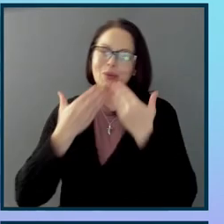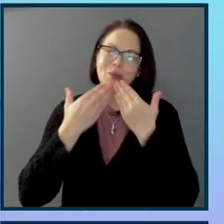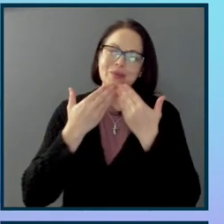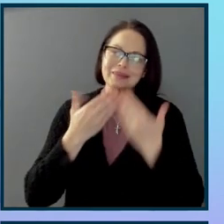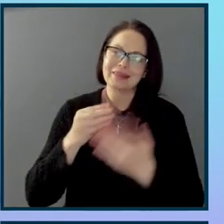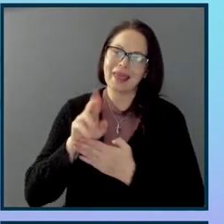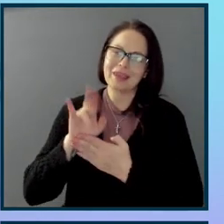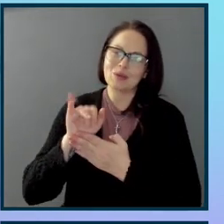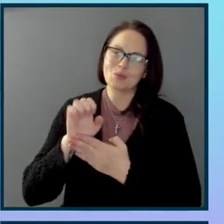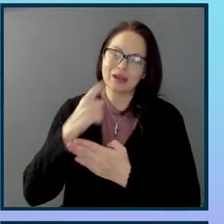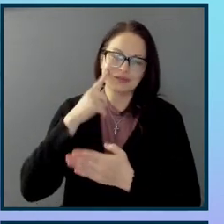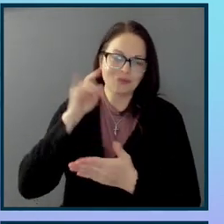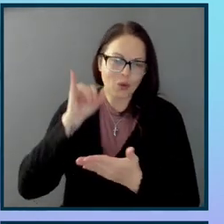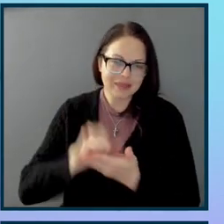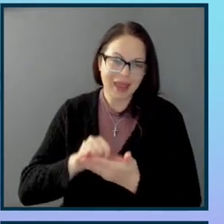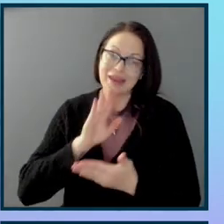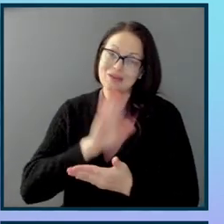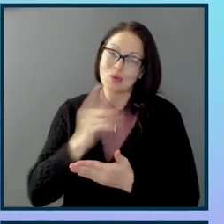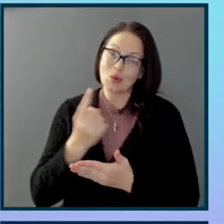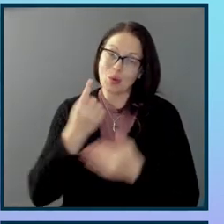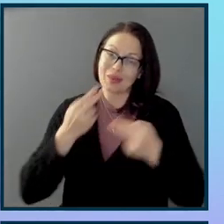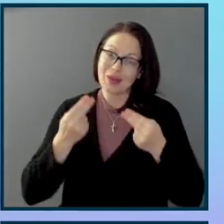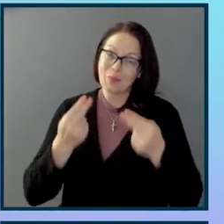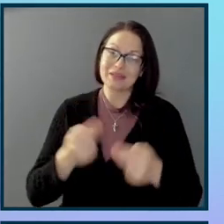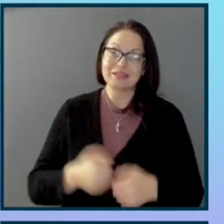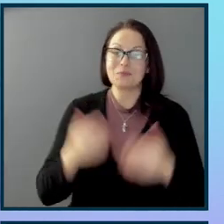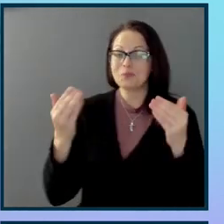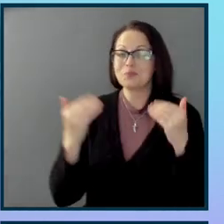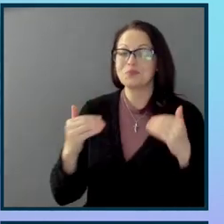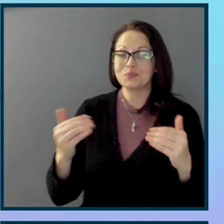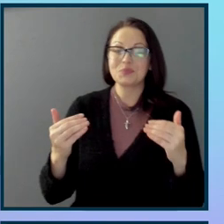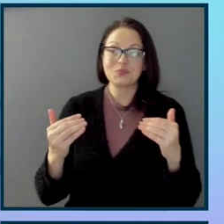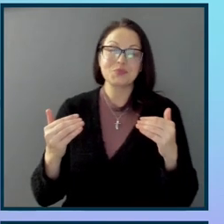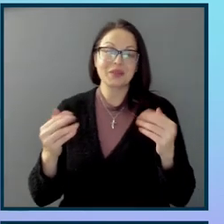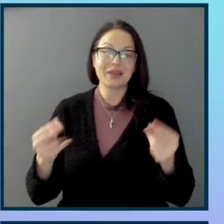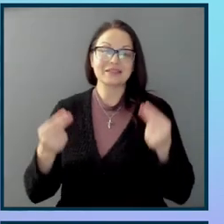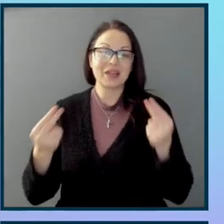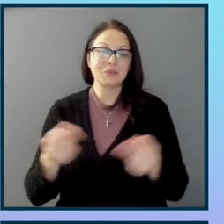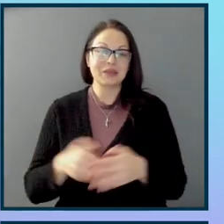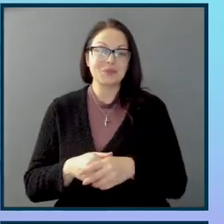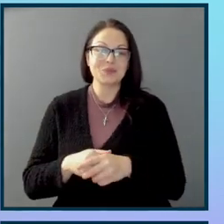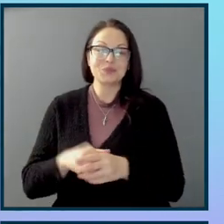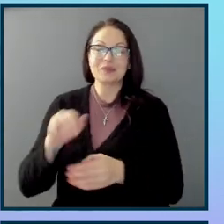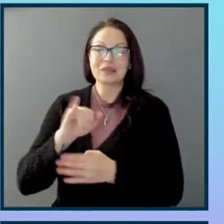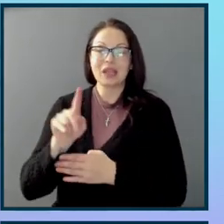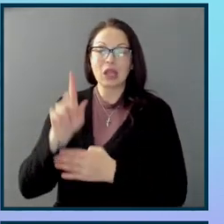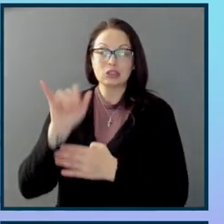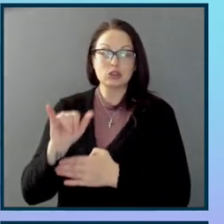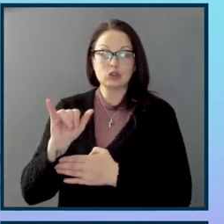doing that. And you are one of the nominees. Next nominee, Judy Heumann.